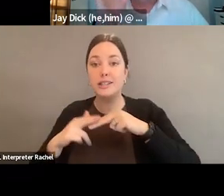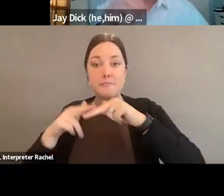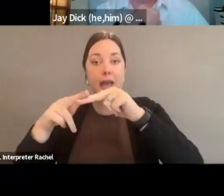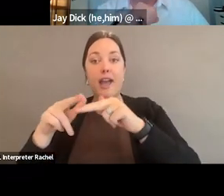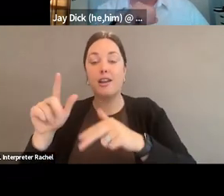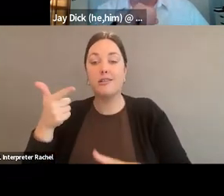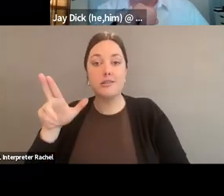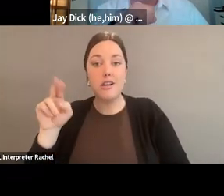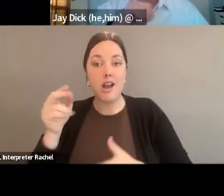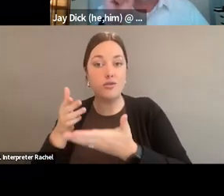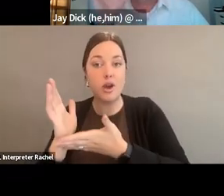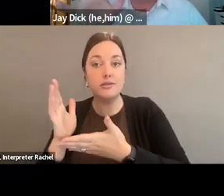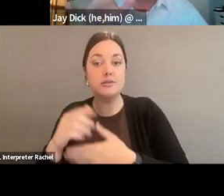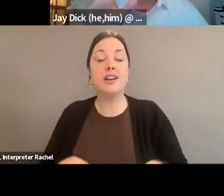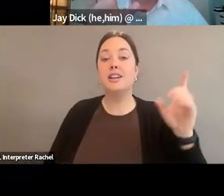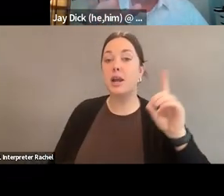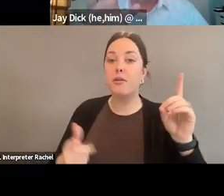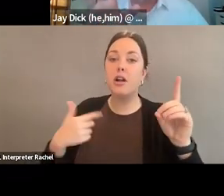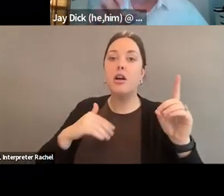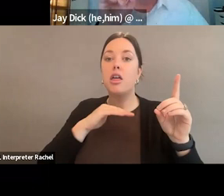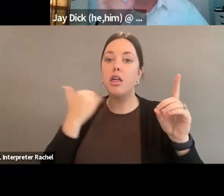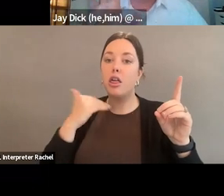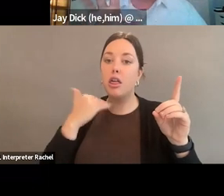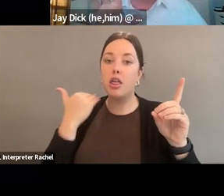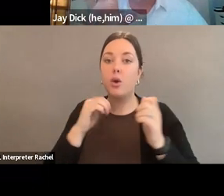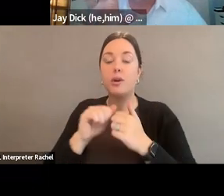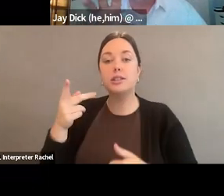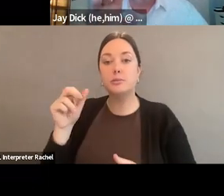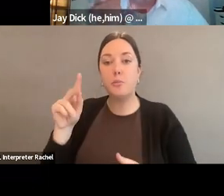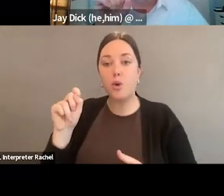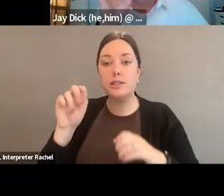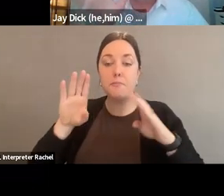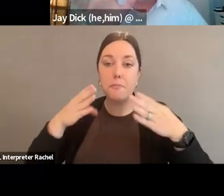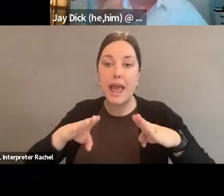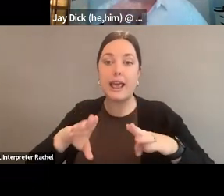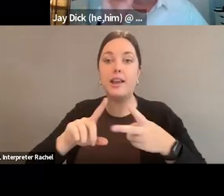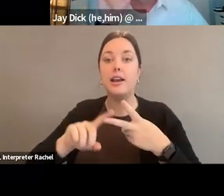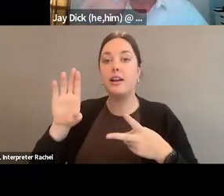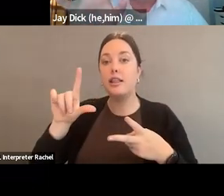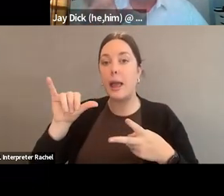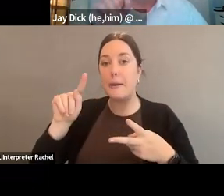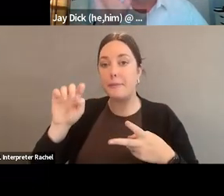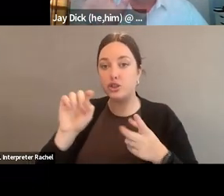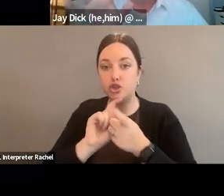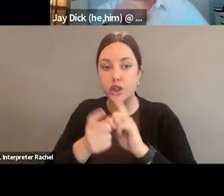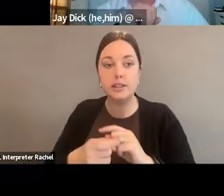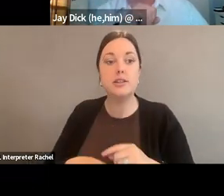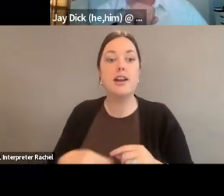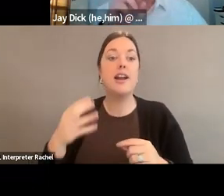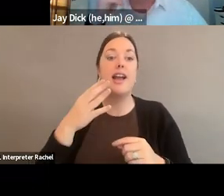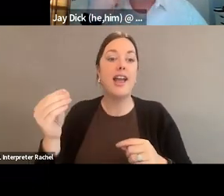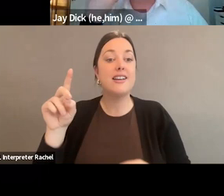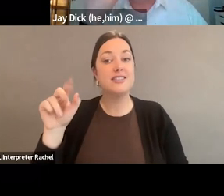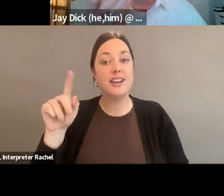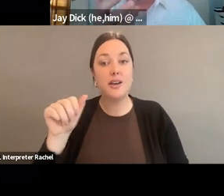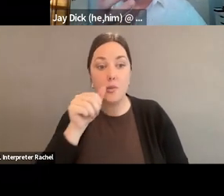there. Democrats are tired of talking about sports betting and climate change. And everyone is like, no data privacy and no raising